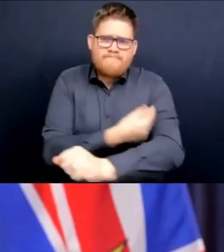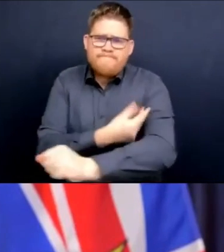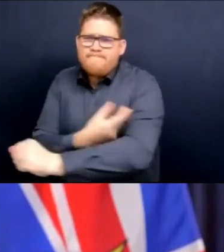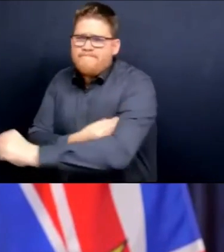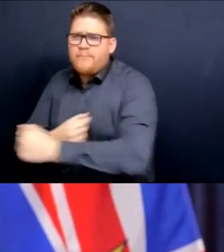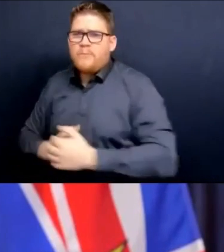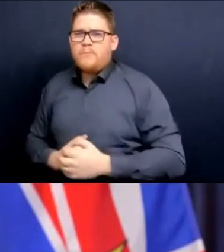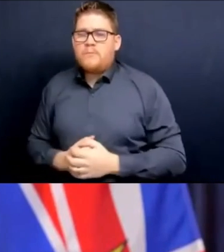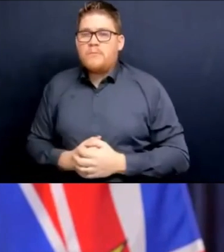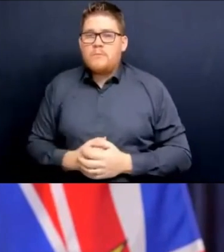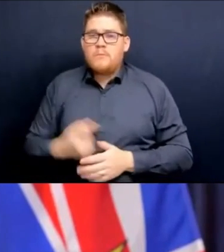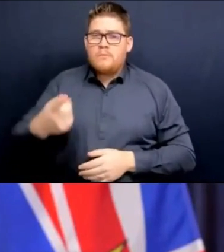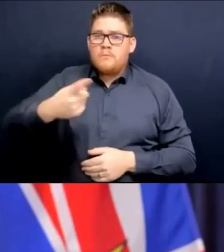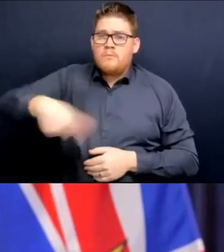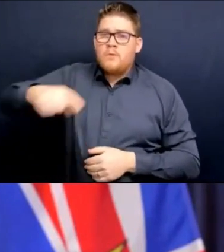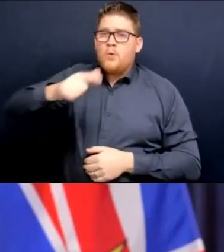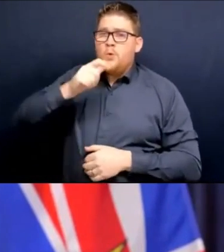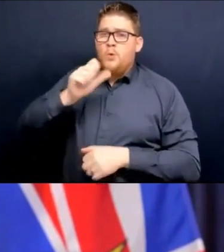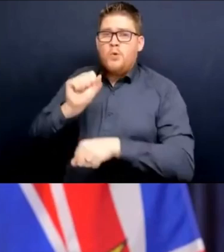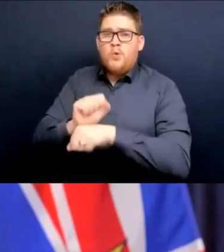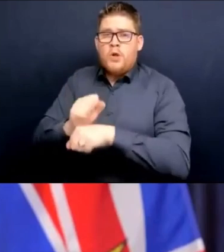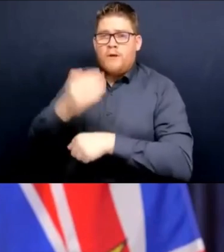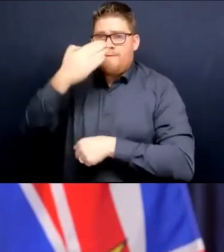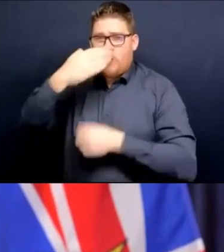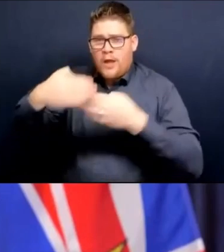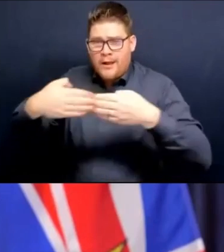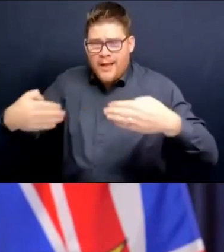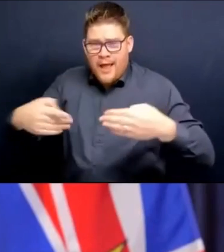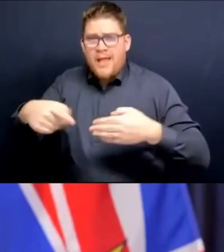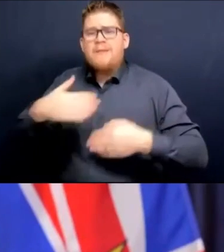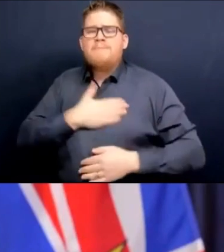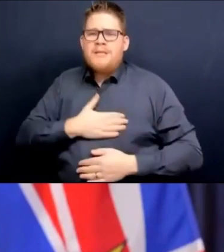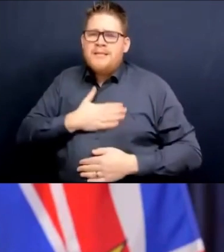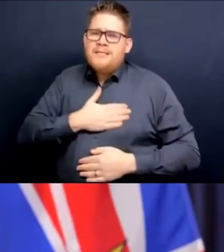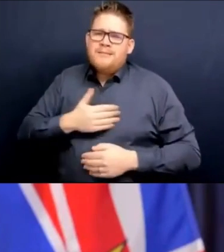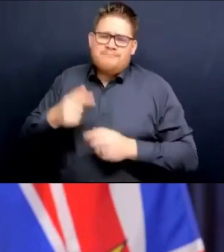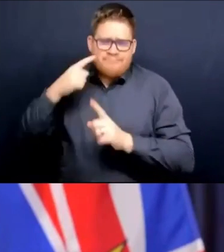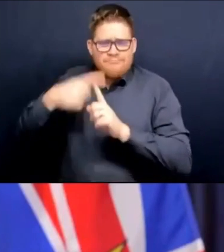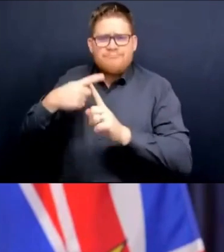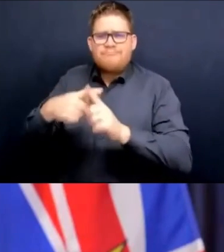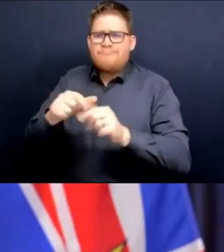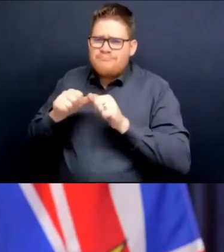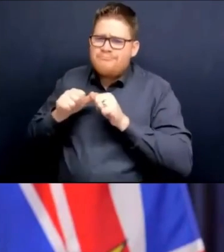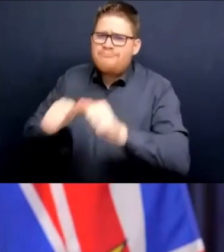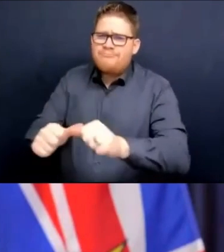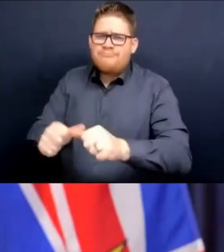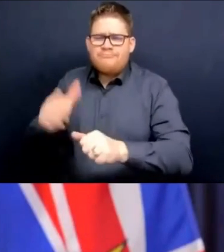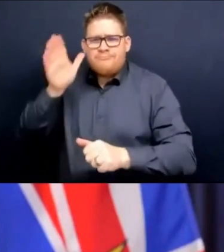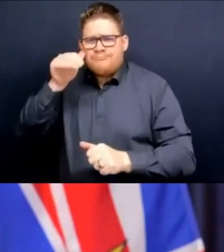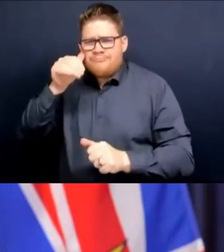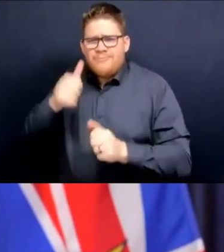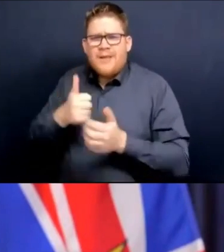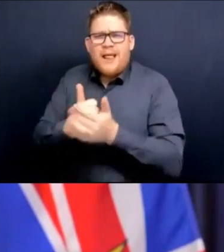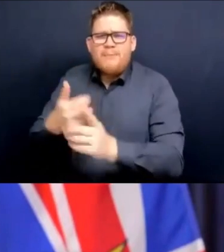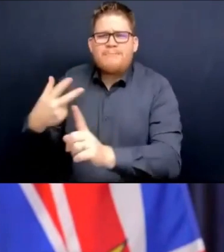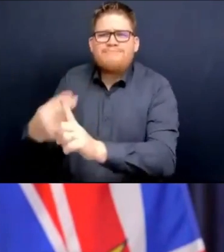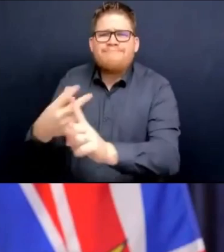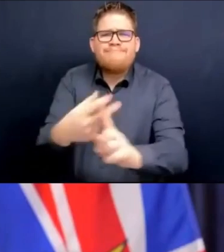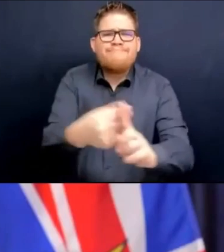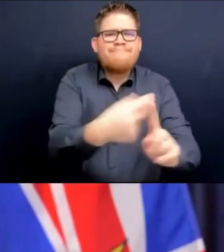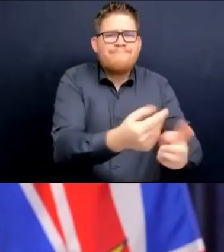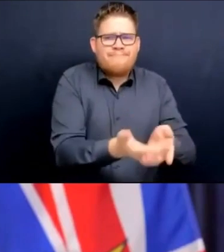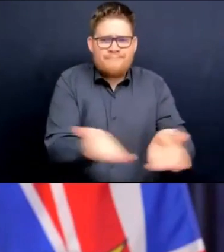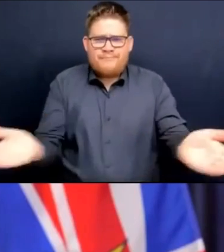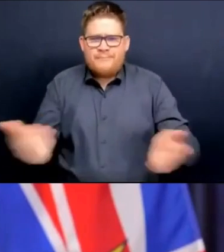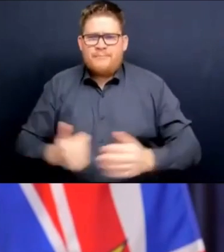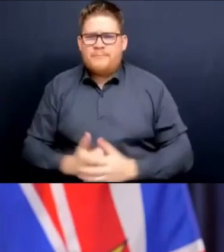as safe as possible by maximizing those protections through an immunization program that was unparalleled, quite frankly, across the country. And to all